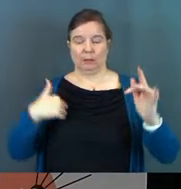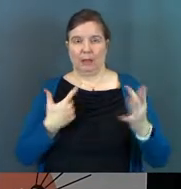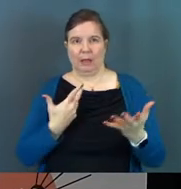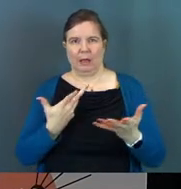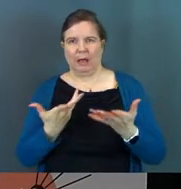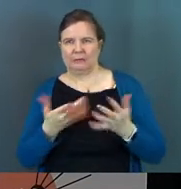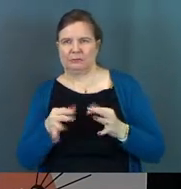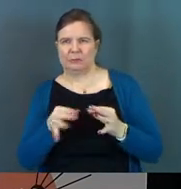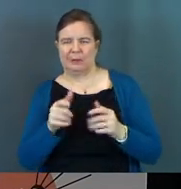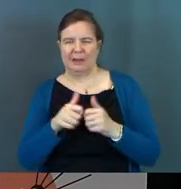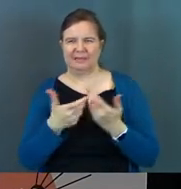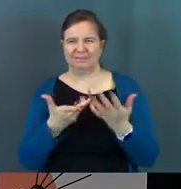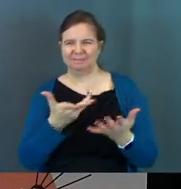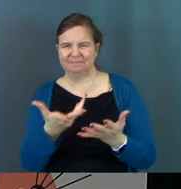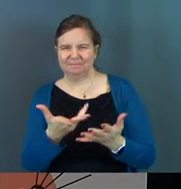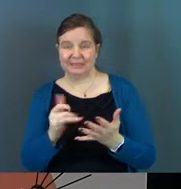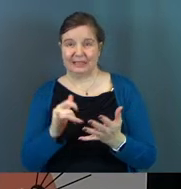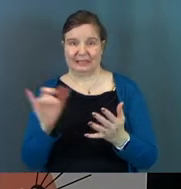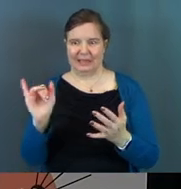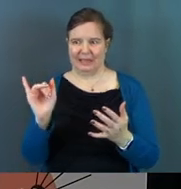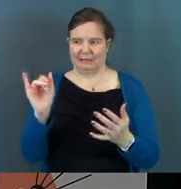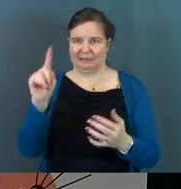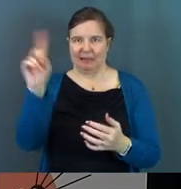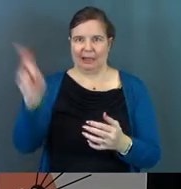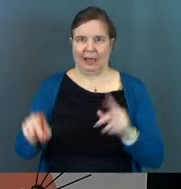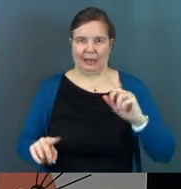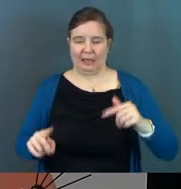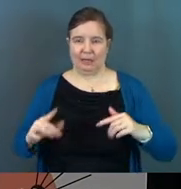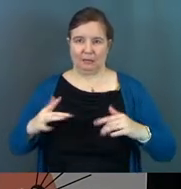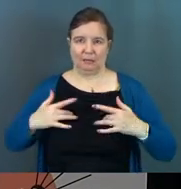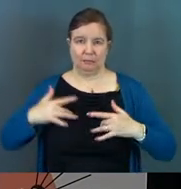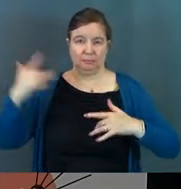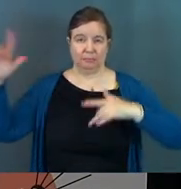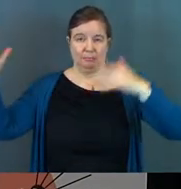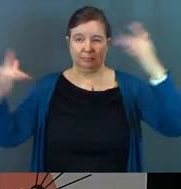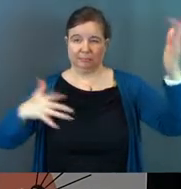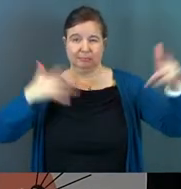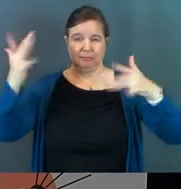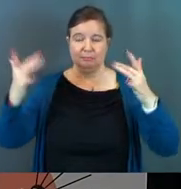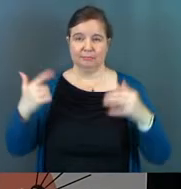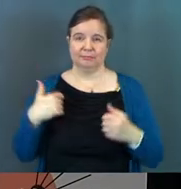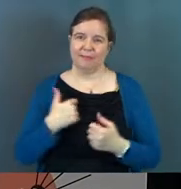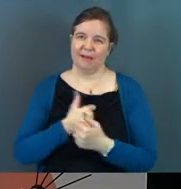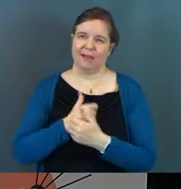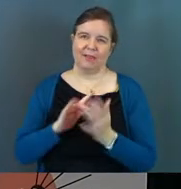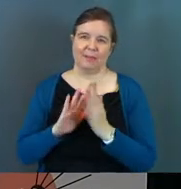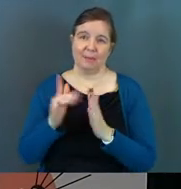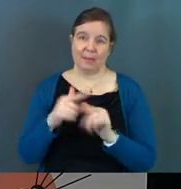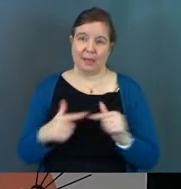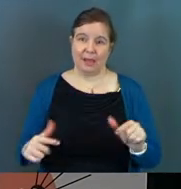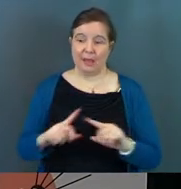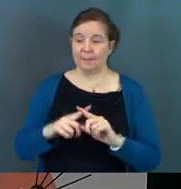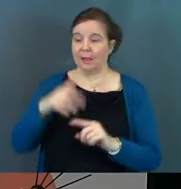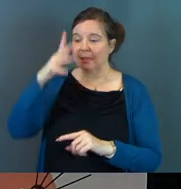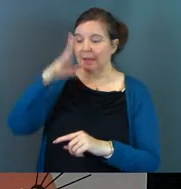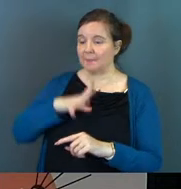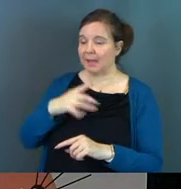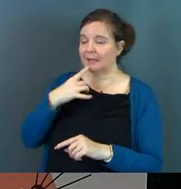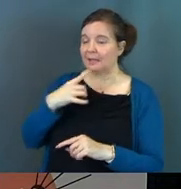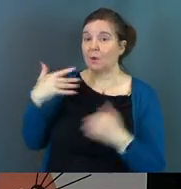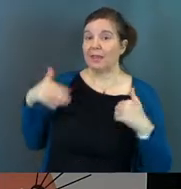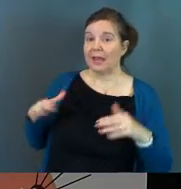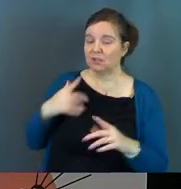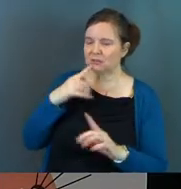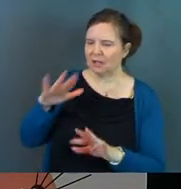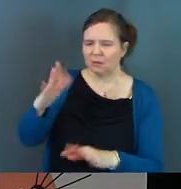words to describe it except it's like lightning shooting out of their clothes. I love the Bible language. But the men said to them, the angels